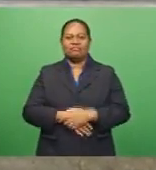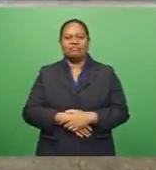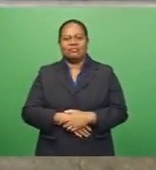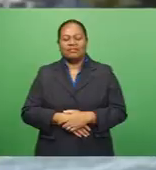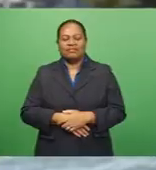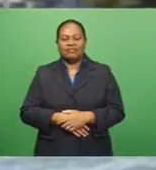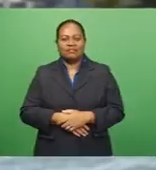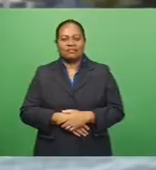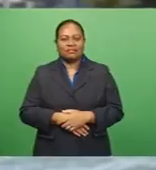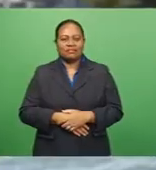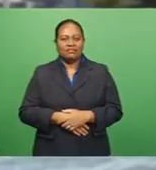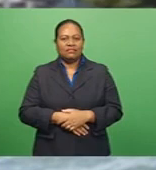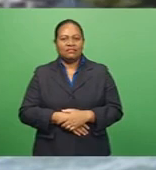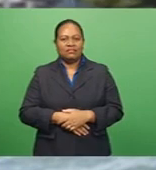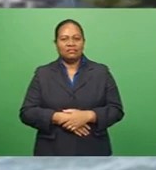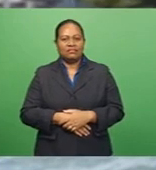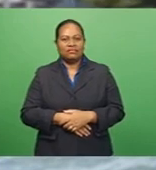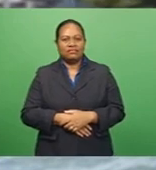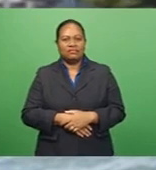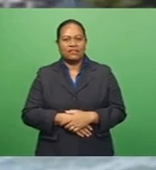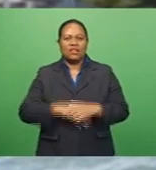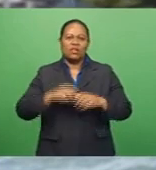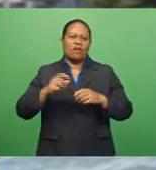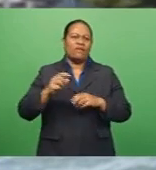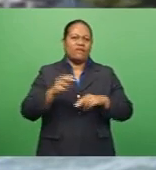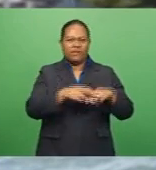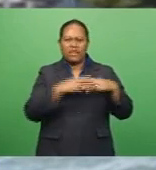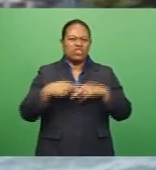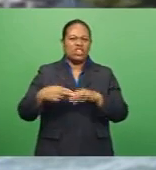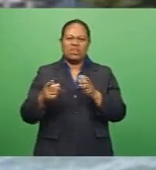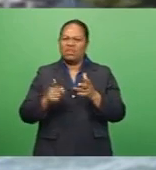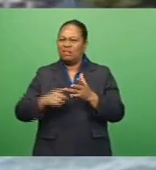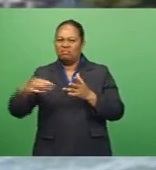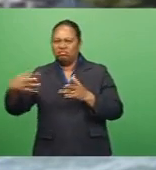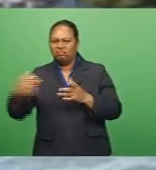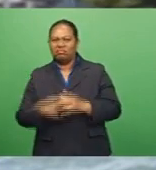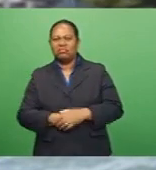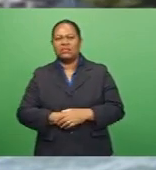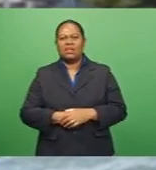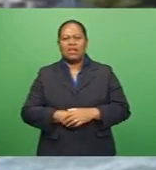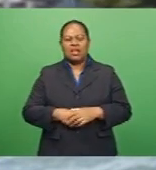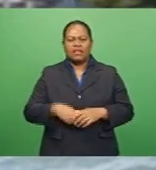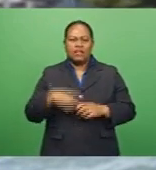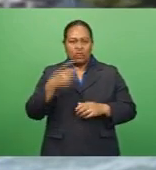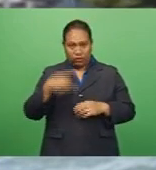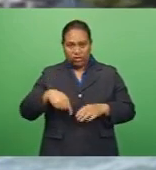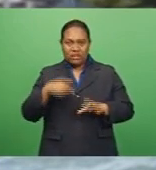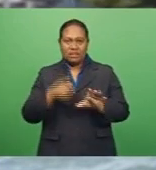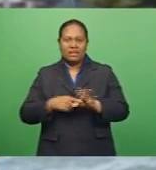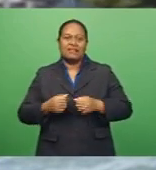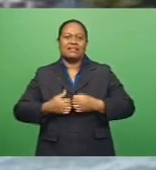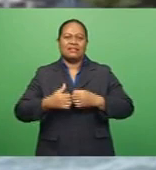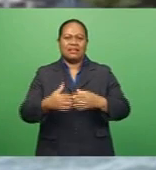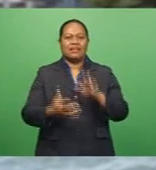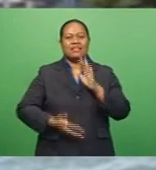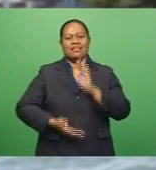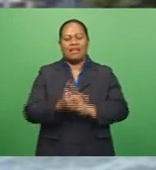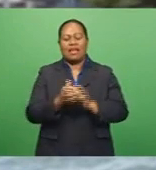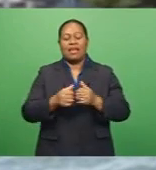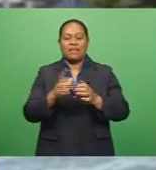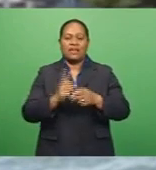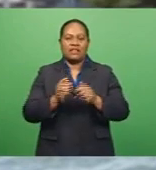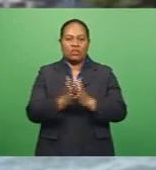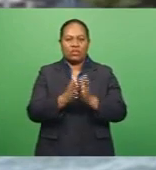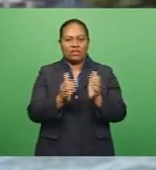FBC Sports. Fiji Outrigger's first V6 marathon competition for 2021 started on a high over the weekend.